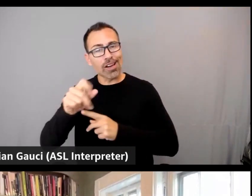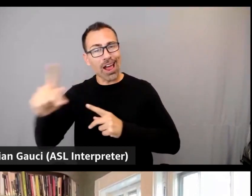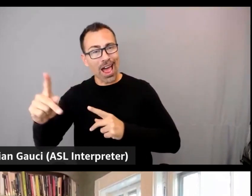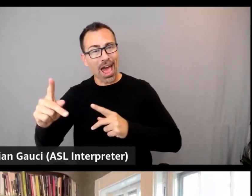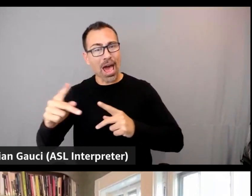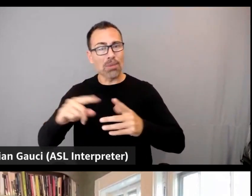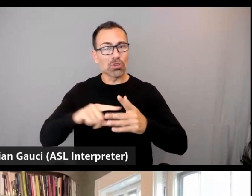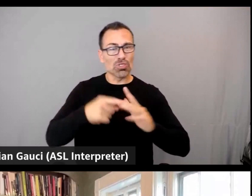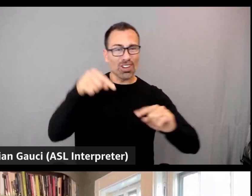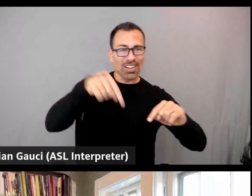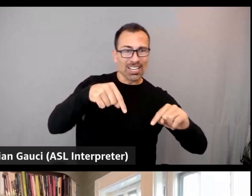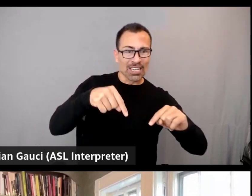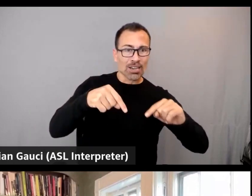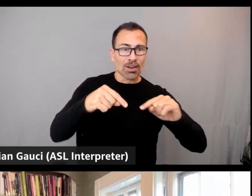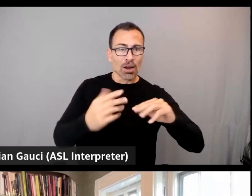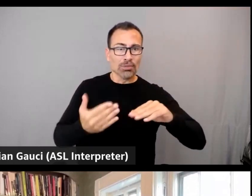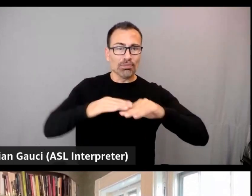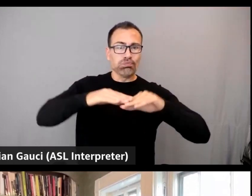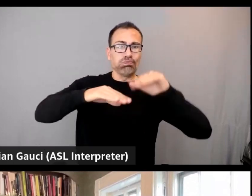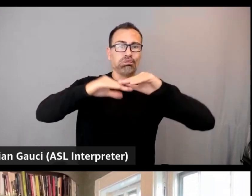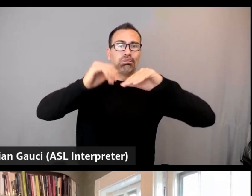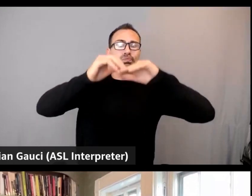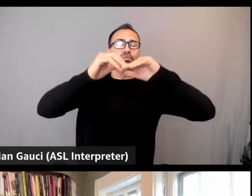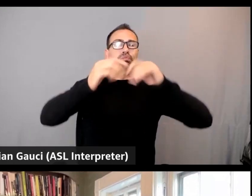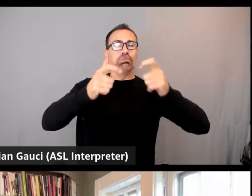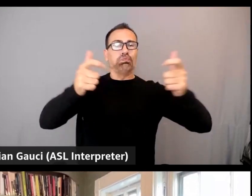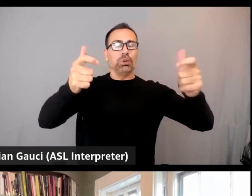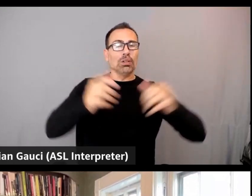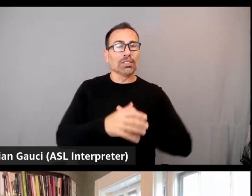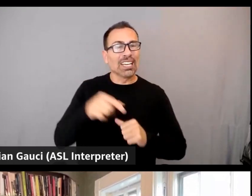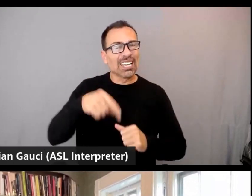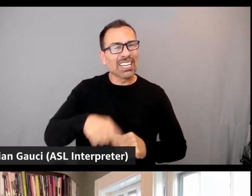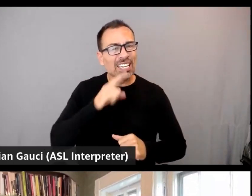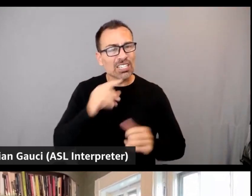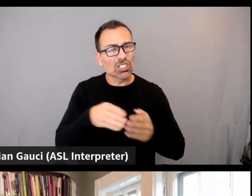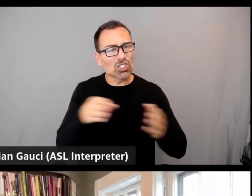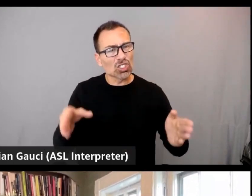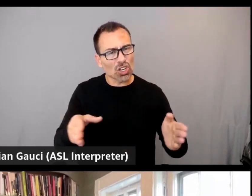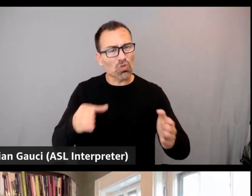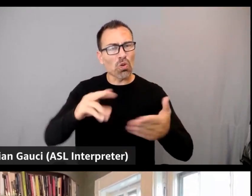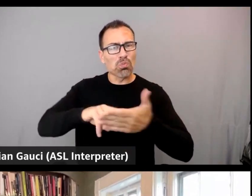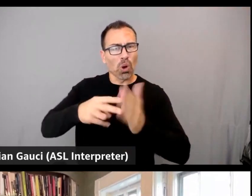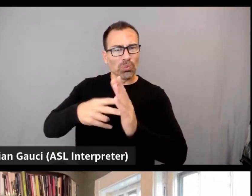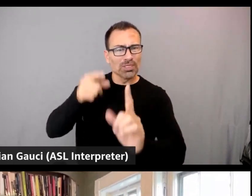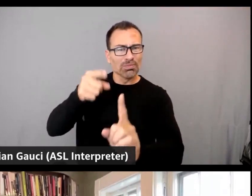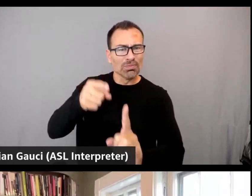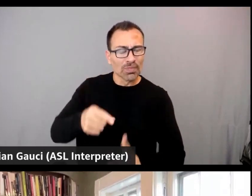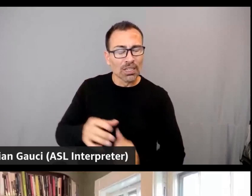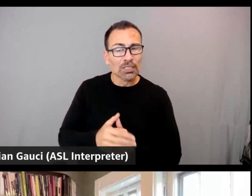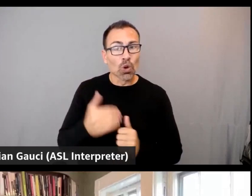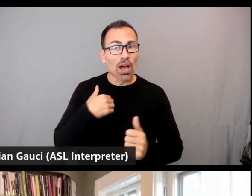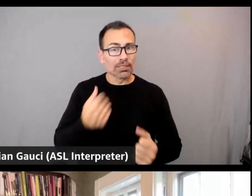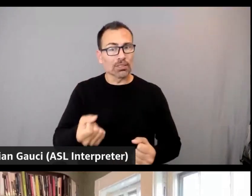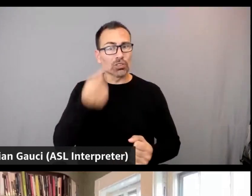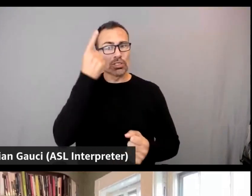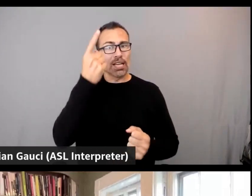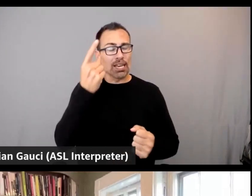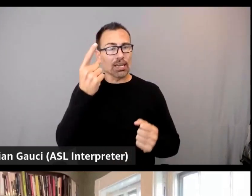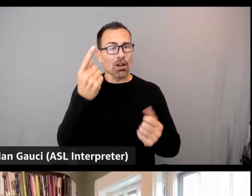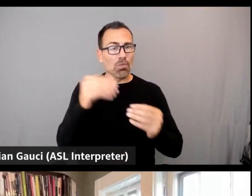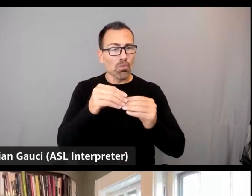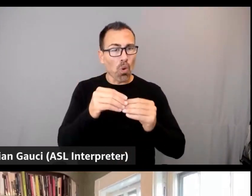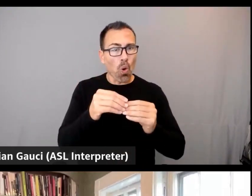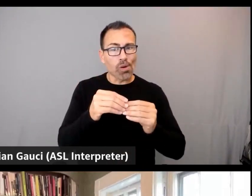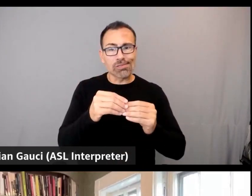larger. It's a general purpose model. So it has an understanding of a much broader chunk of human knowledge, if you will.